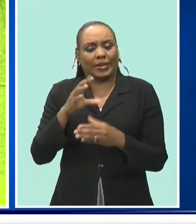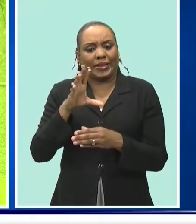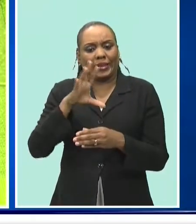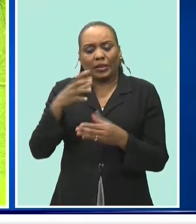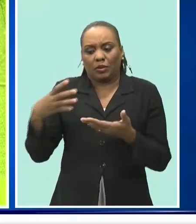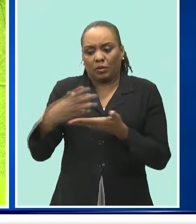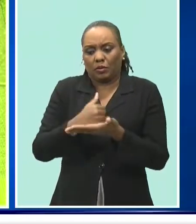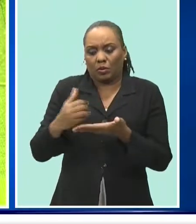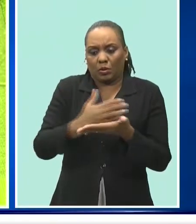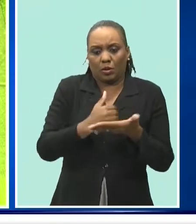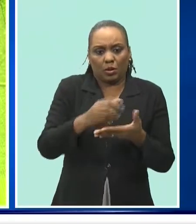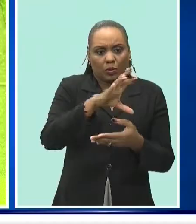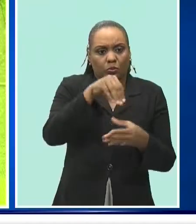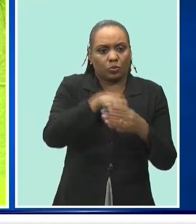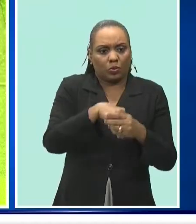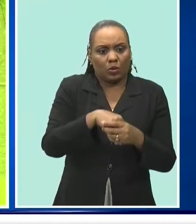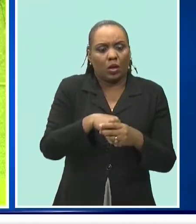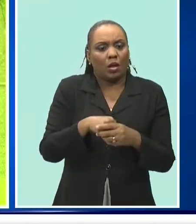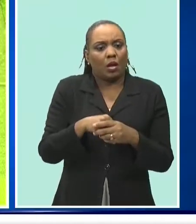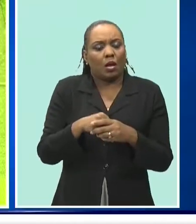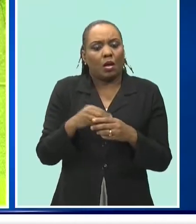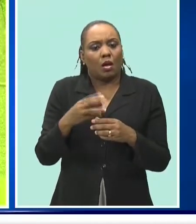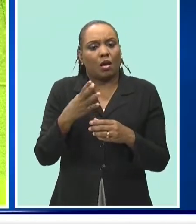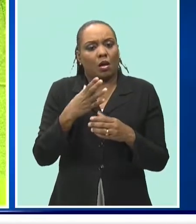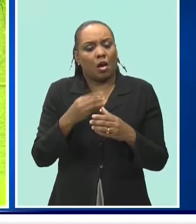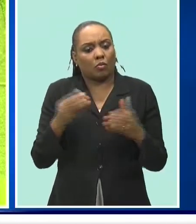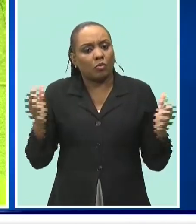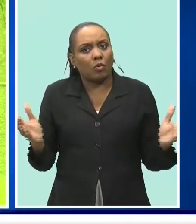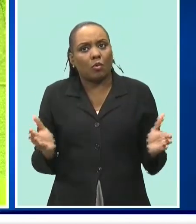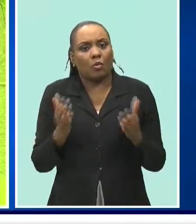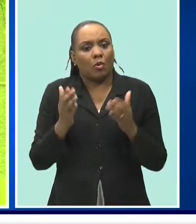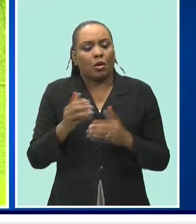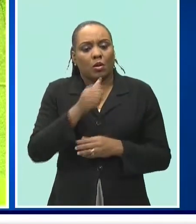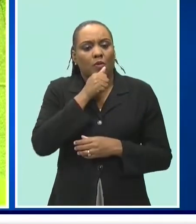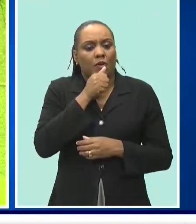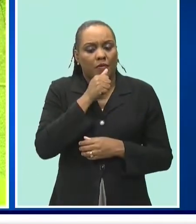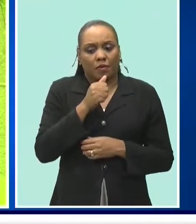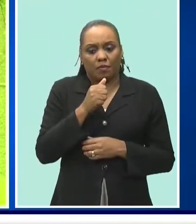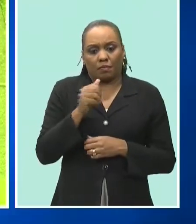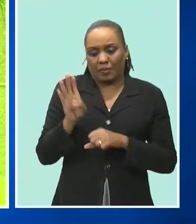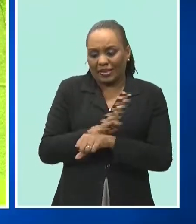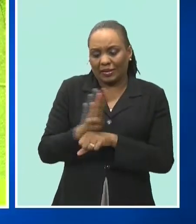continue as the prime private sector say your role is to invest